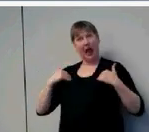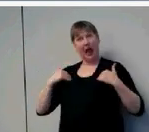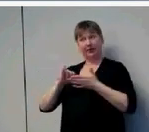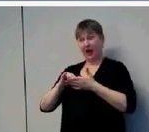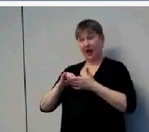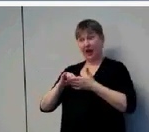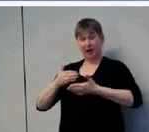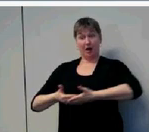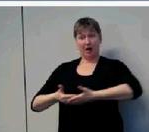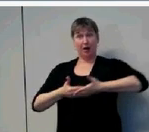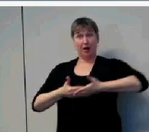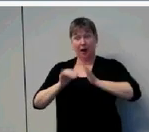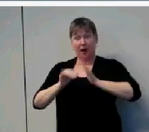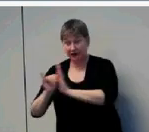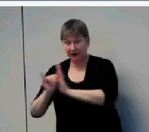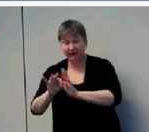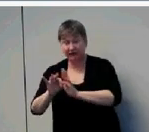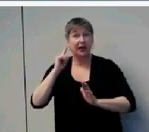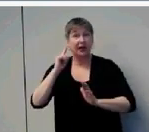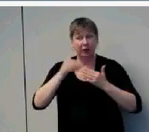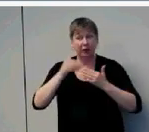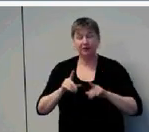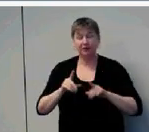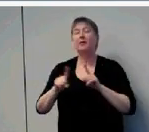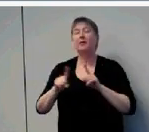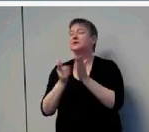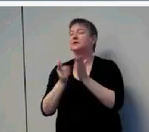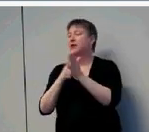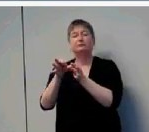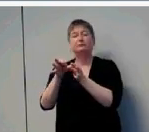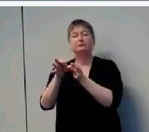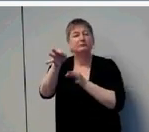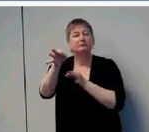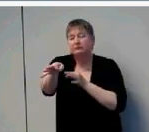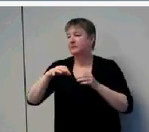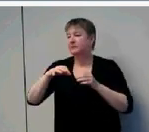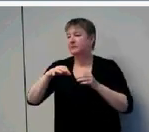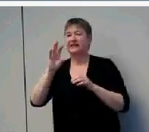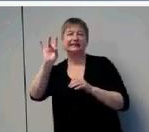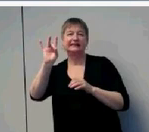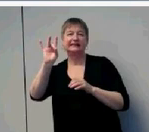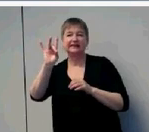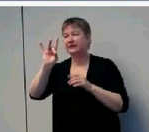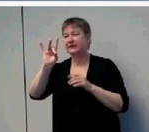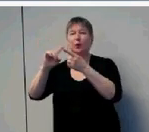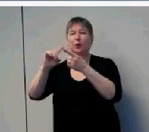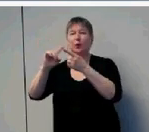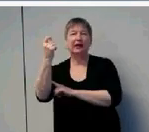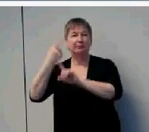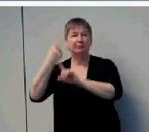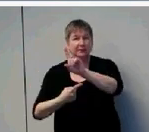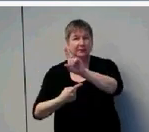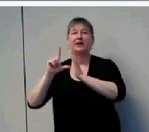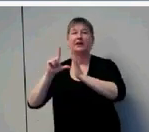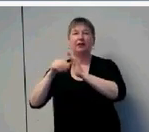without amplification, an early and important period without amplification. And we know